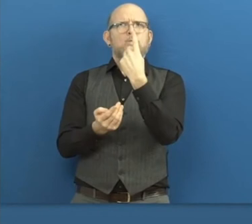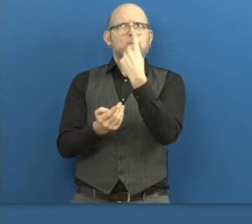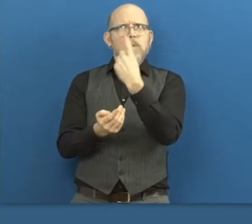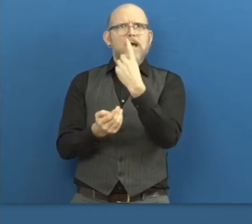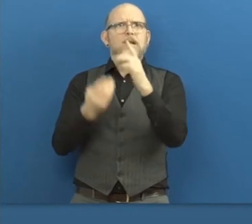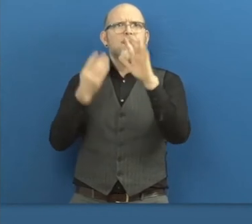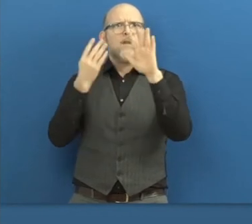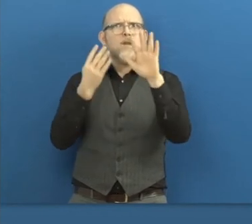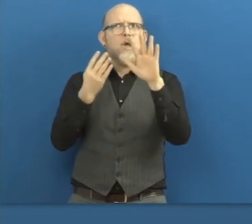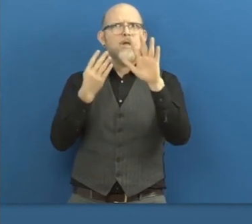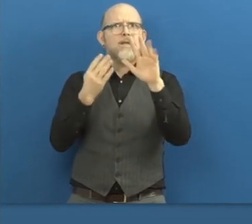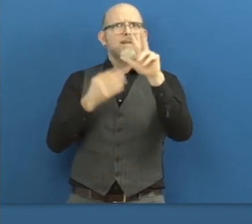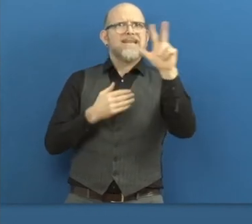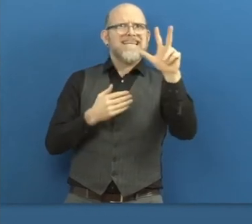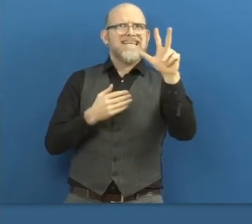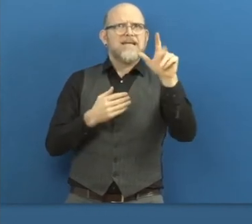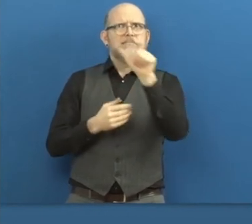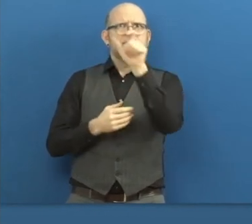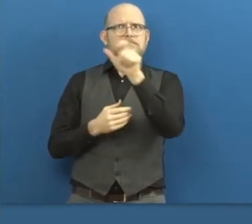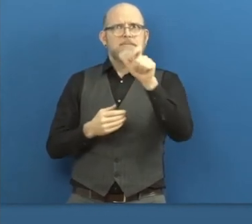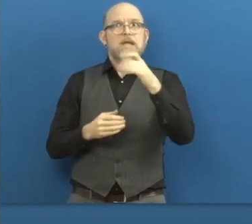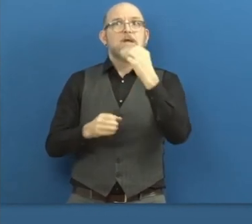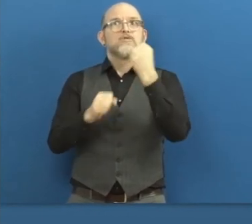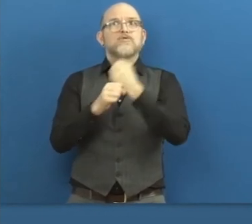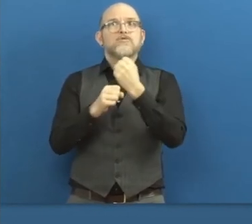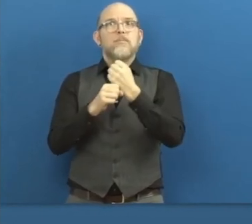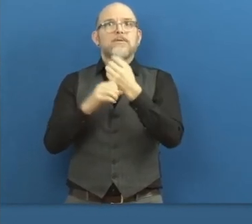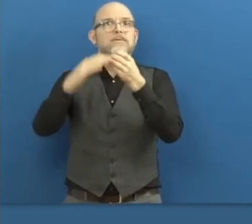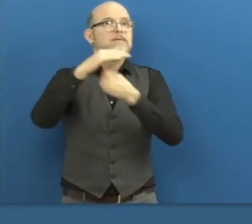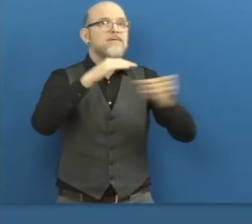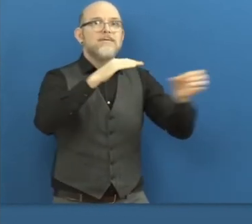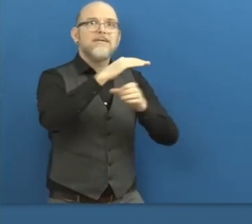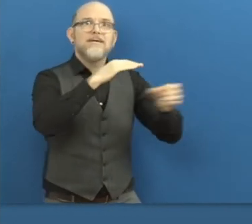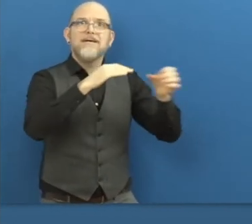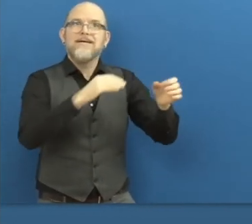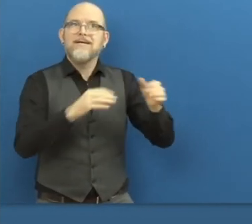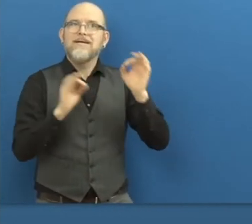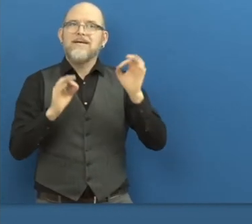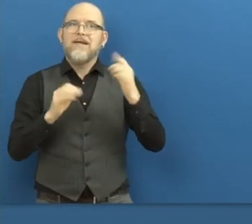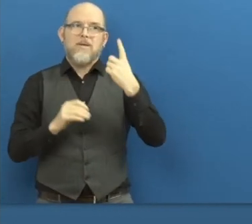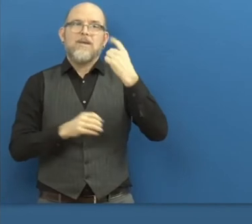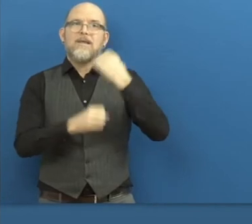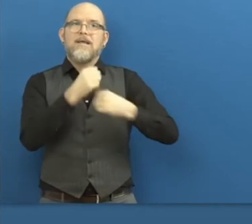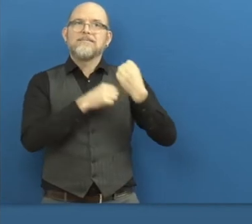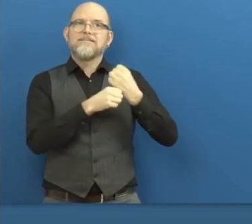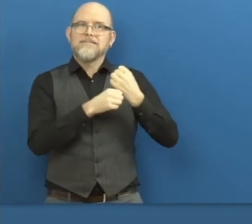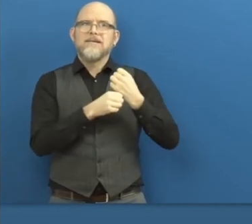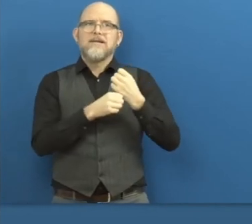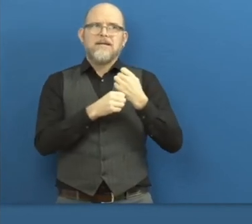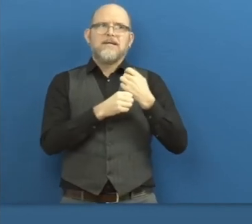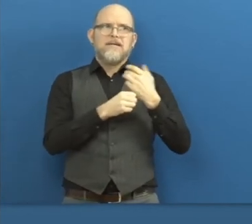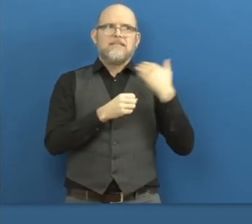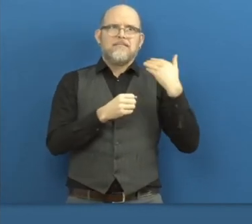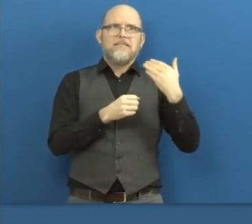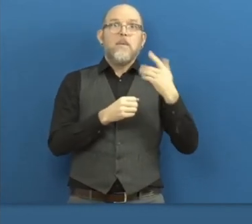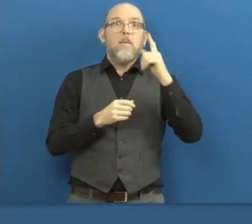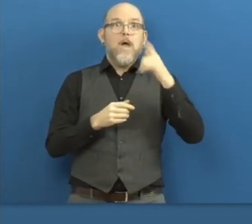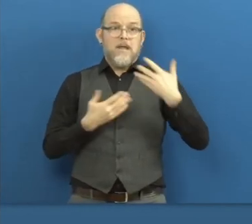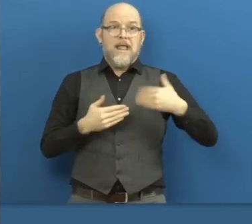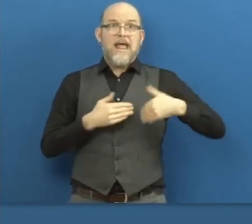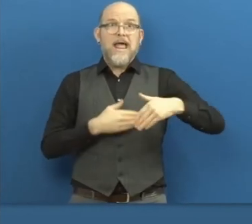And this year, we were able, despite the challenges of COVID, we were able to onboard